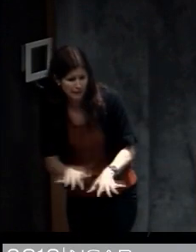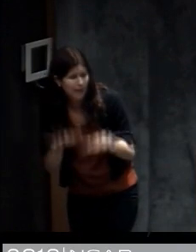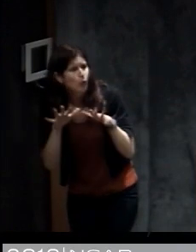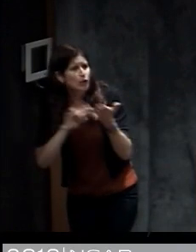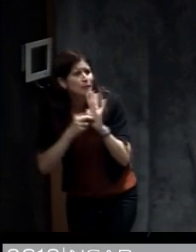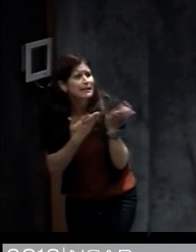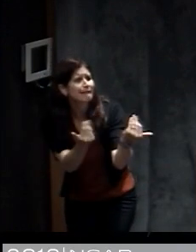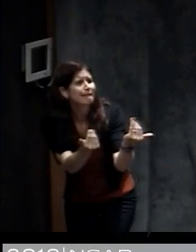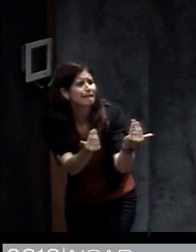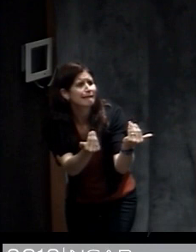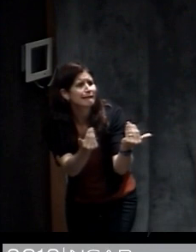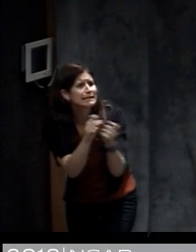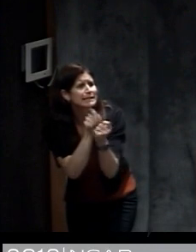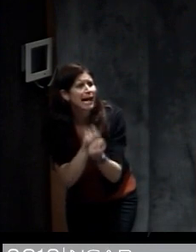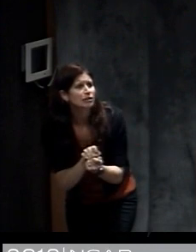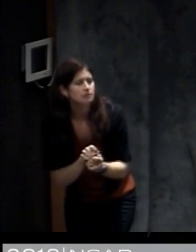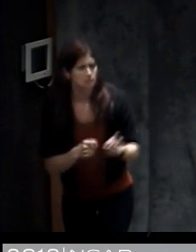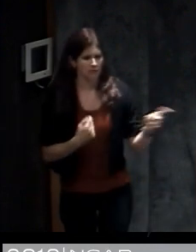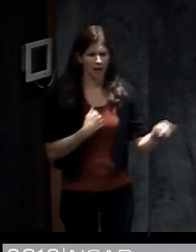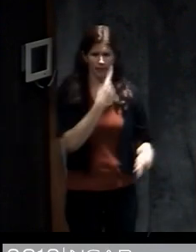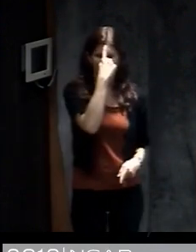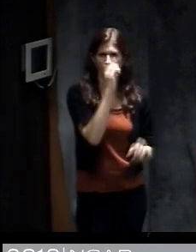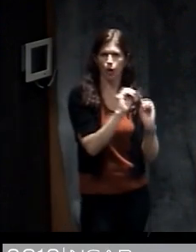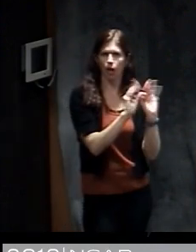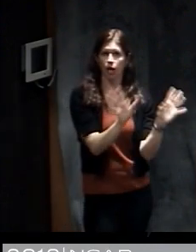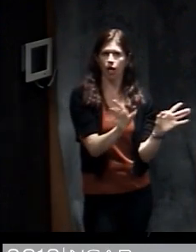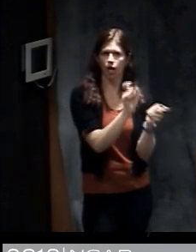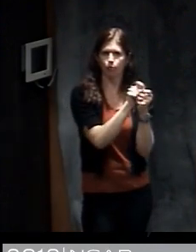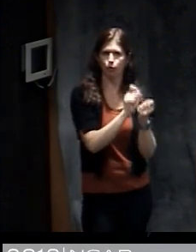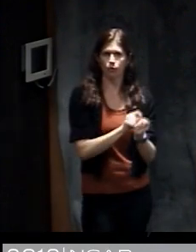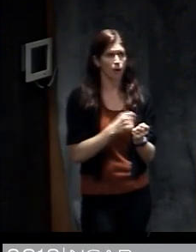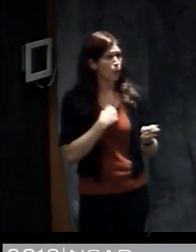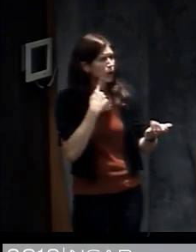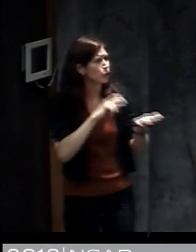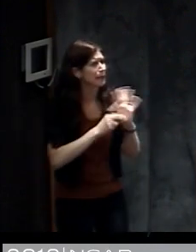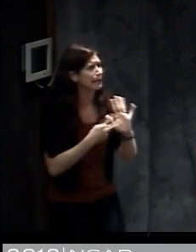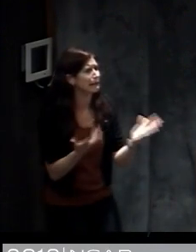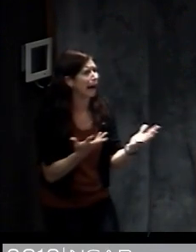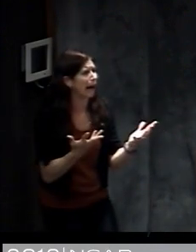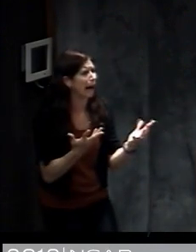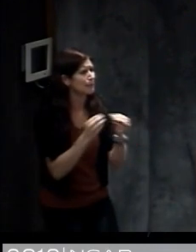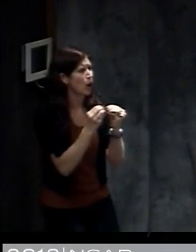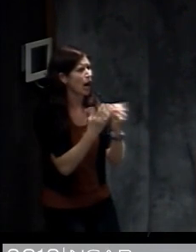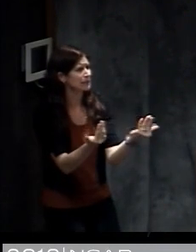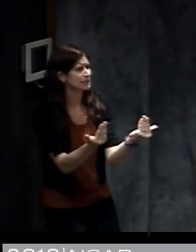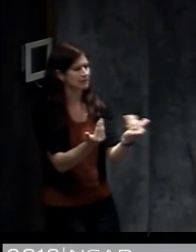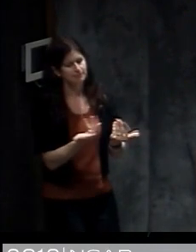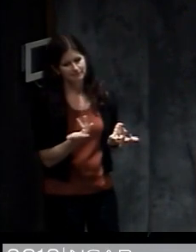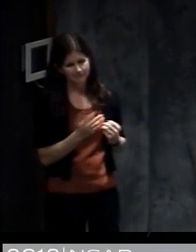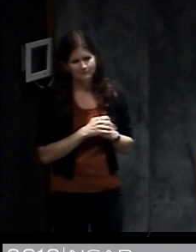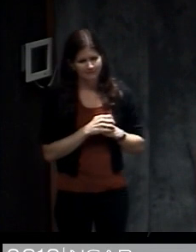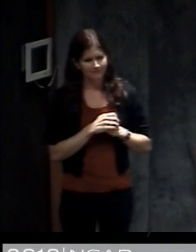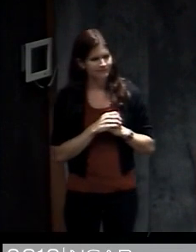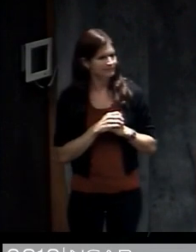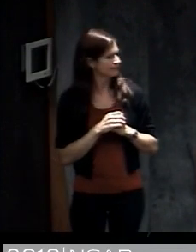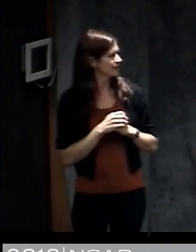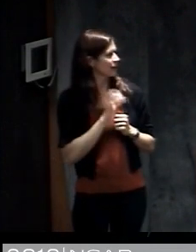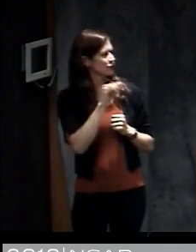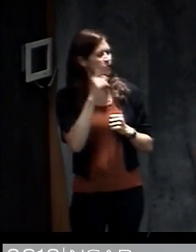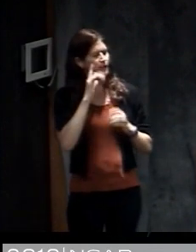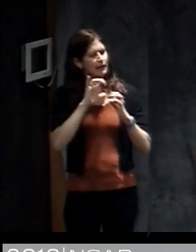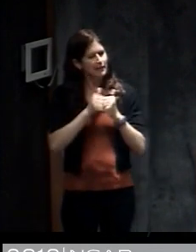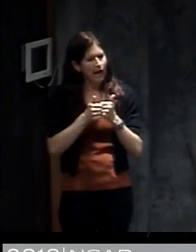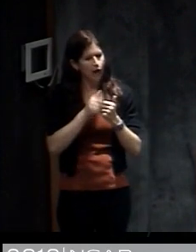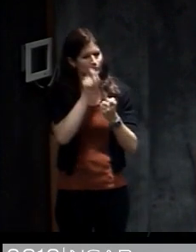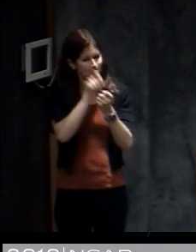he's communicating pretty clearly. This is going to be bad. And this person is like, hey, what do you mean for me? So these are all examples of how people want to